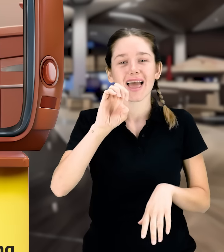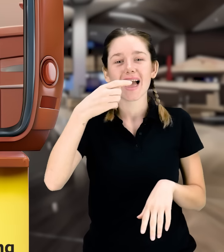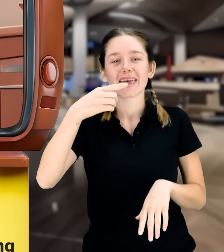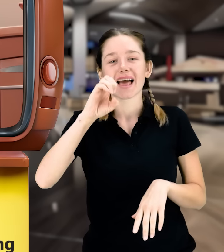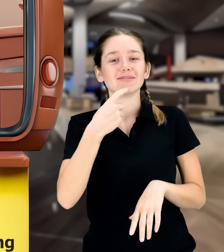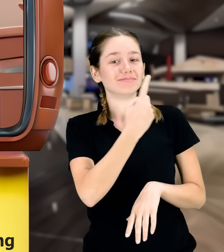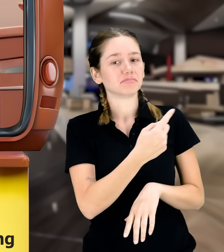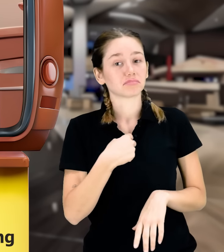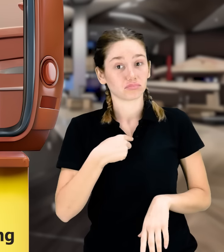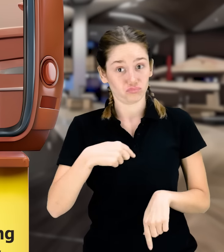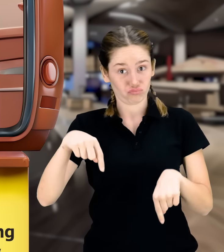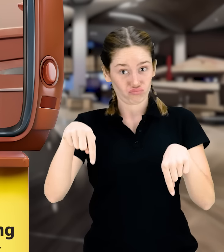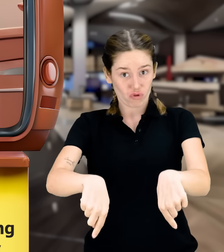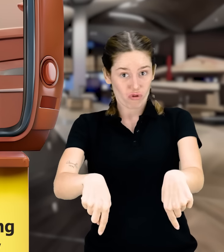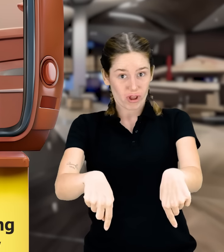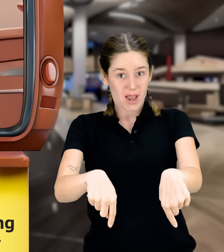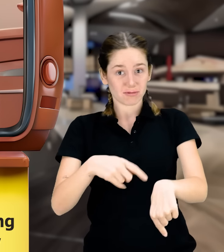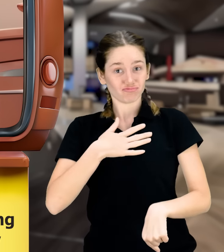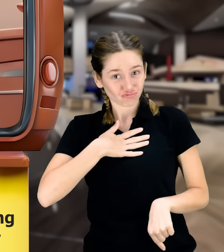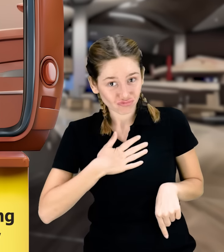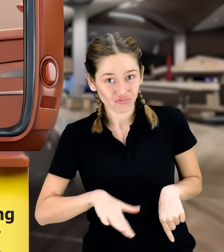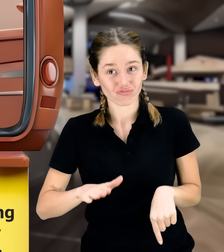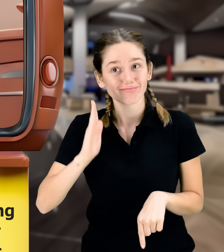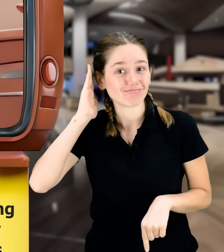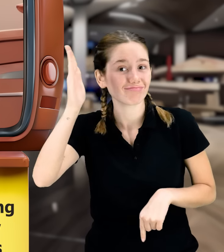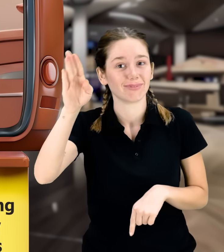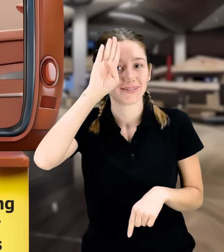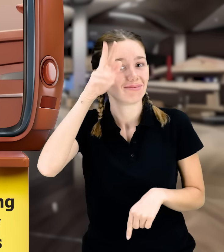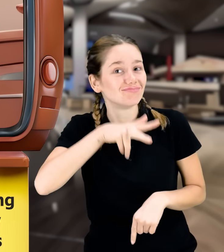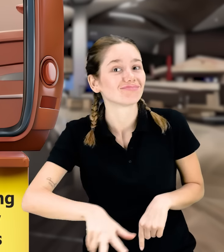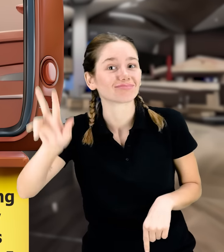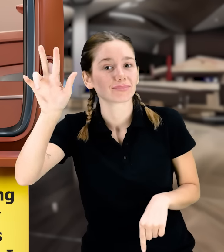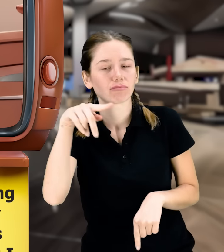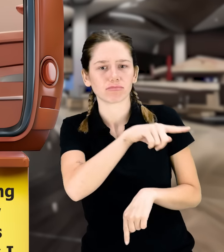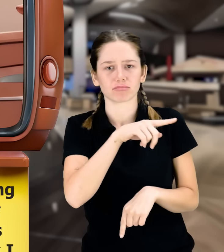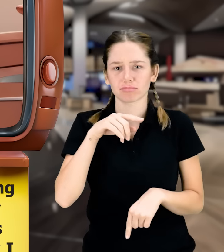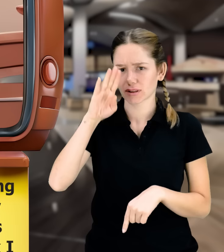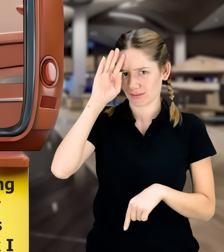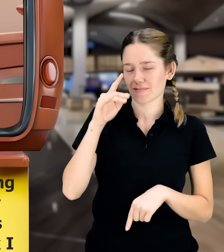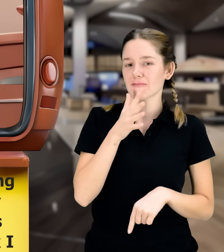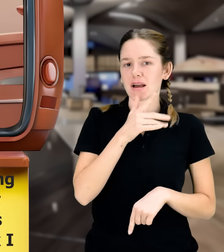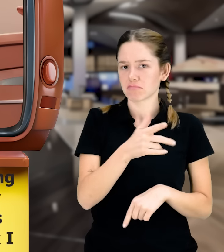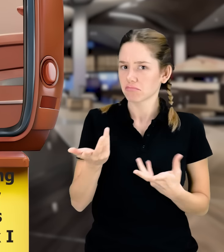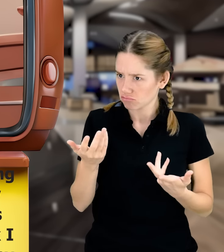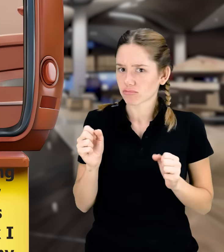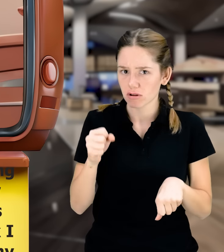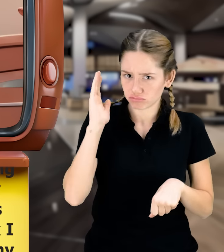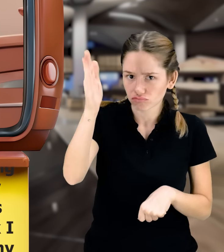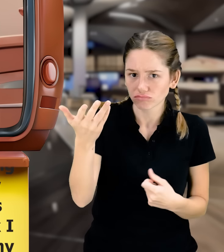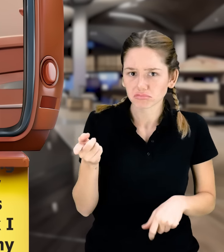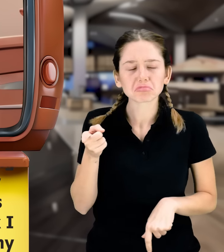began, Mum, today we're going to Iger, Istanbul Airport, but in my dream.